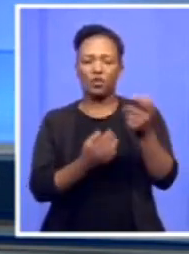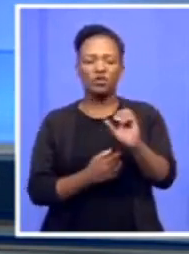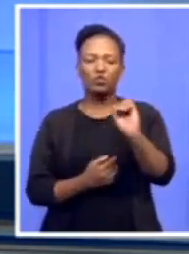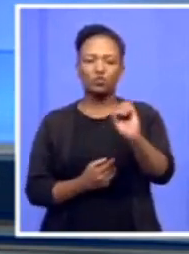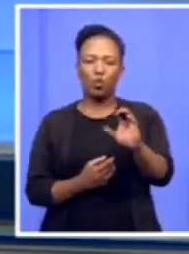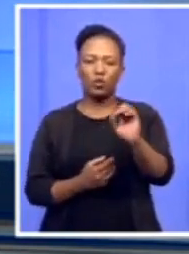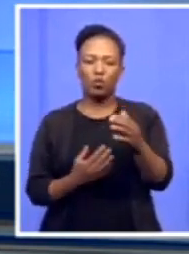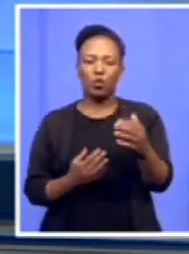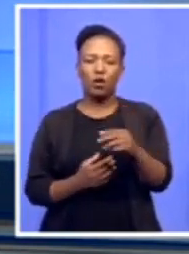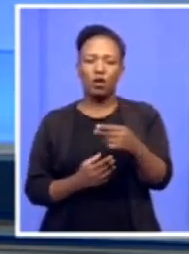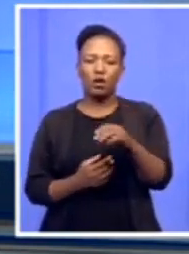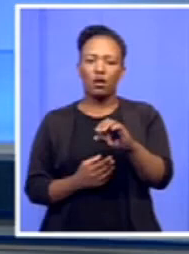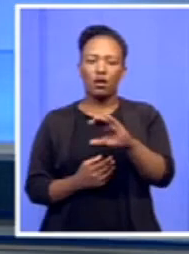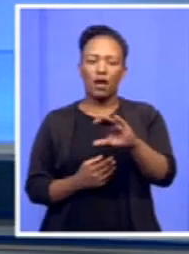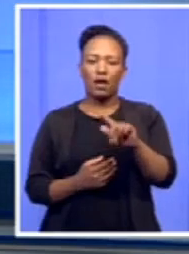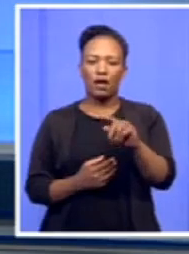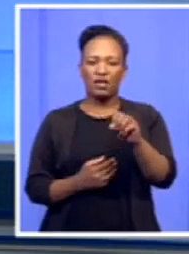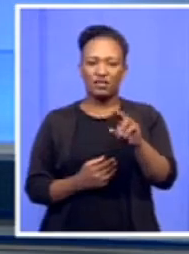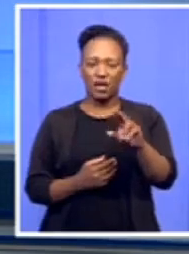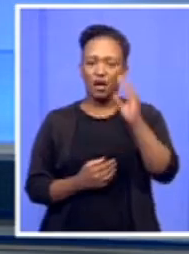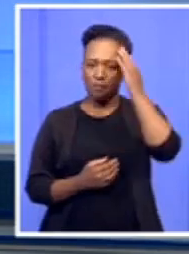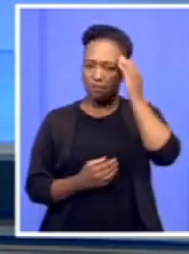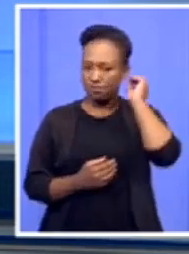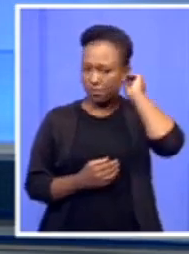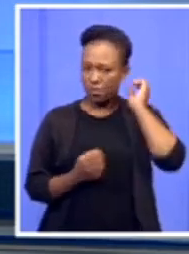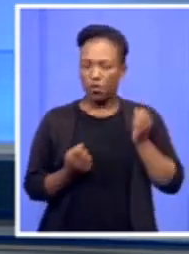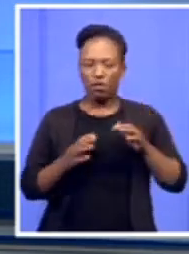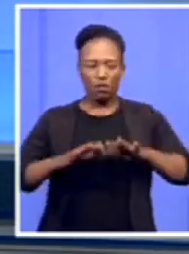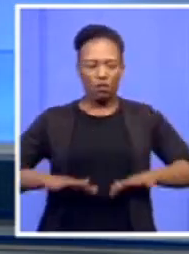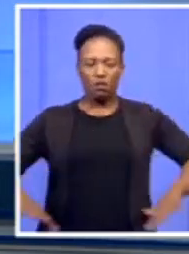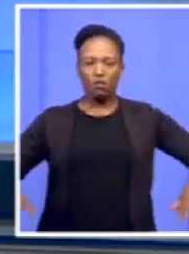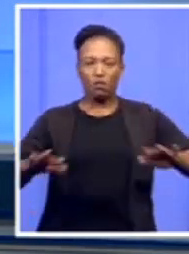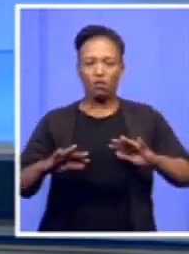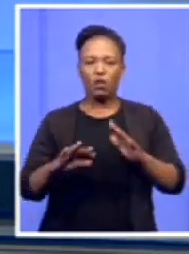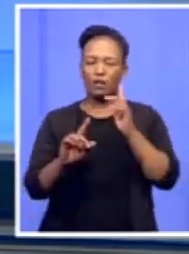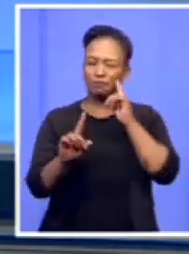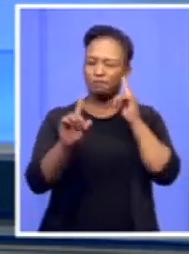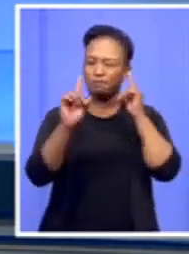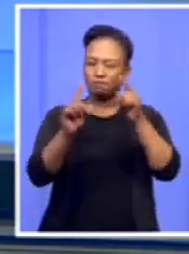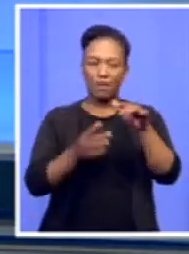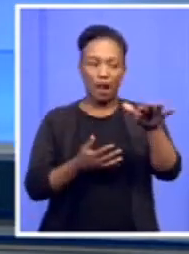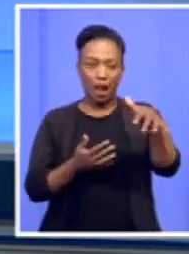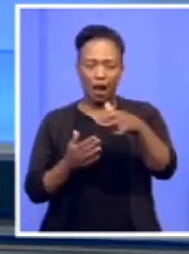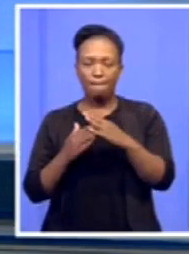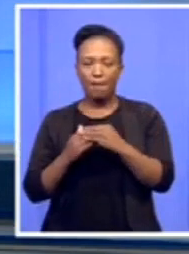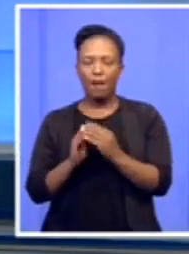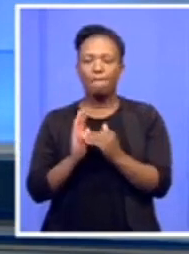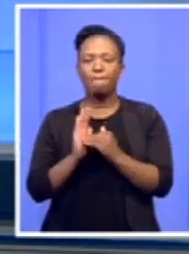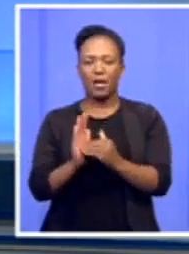follows the resolution to have a million members by December this year. Our reporter Natasha Peary is following up on that story.